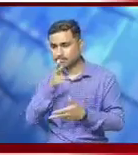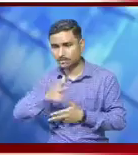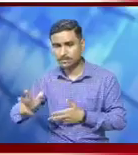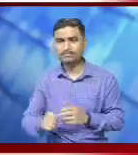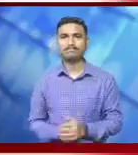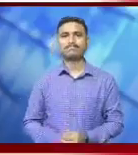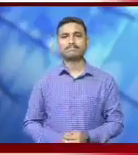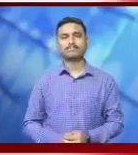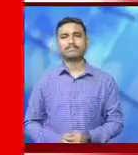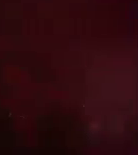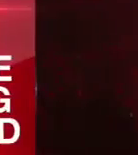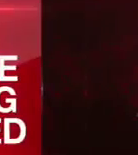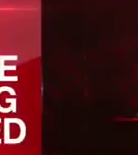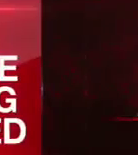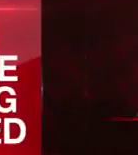global world.